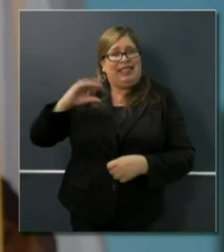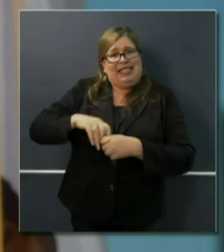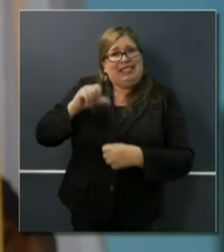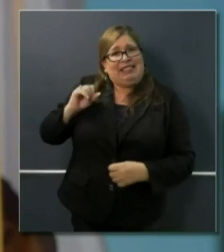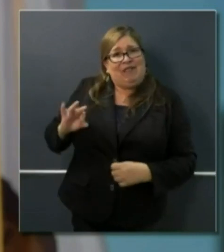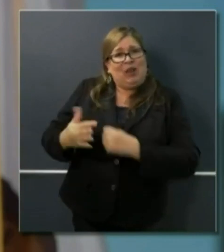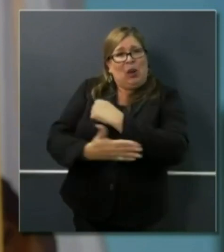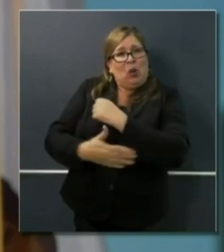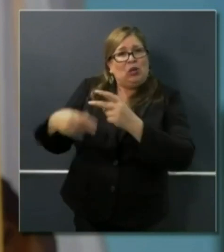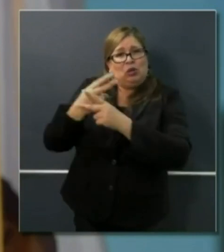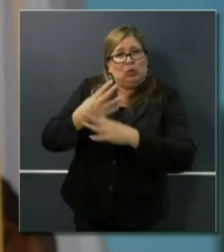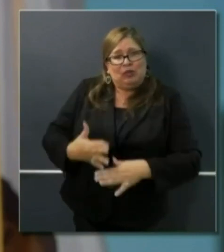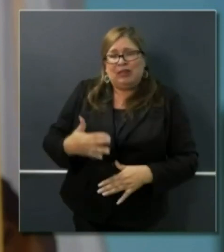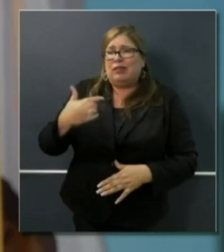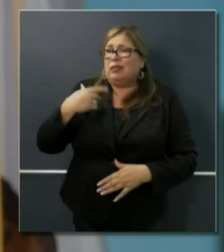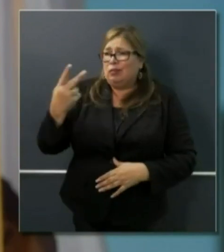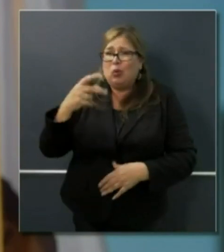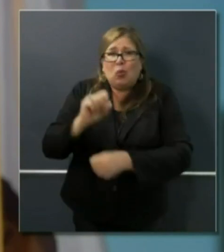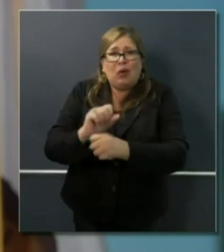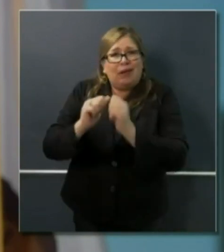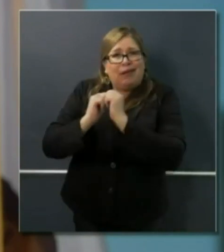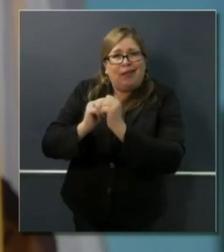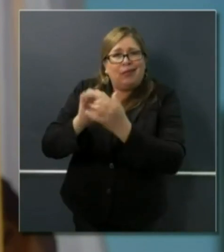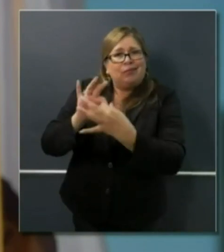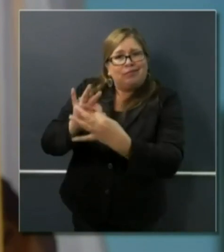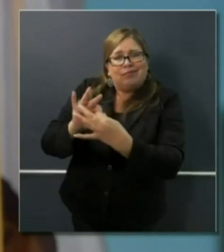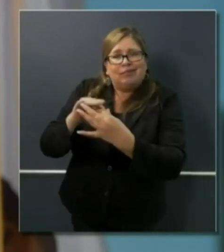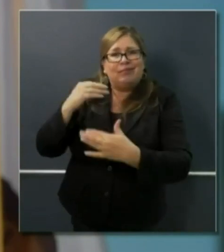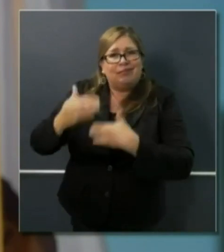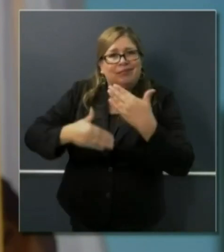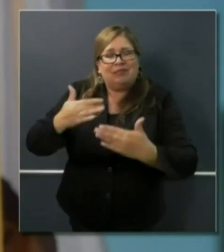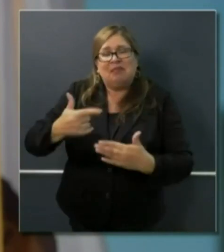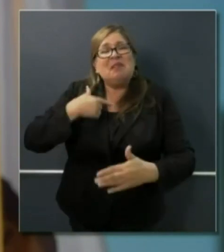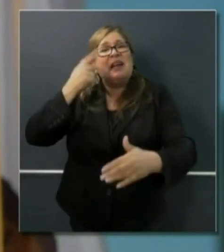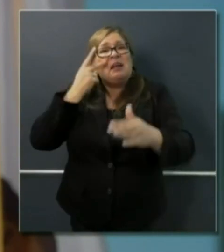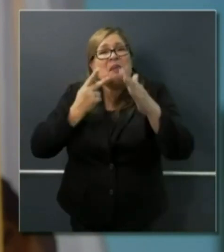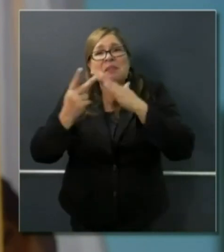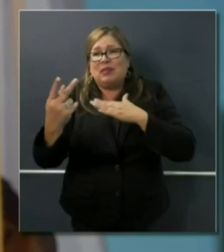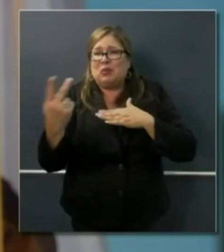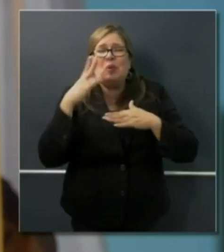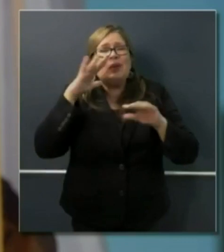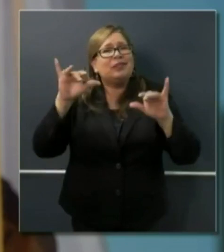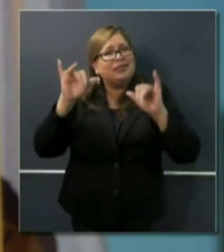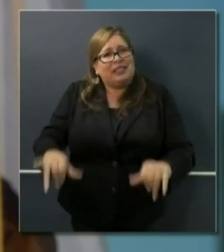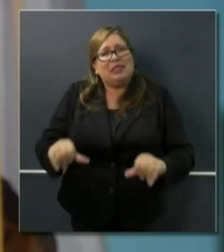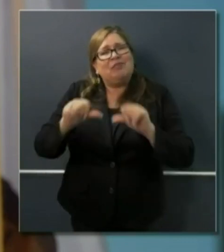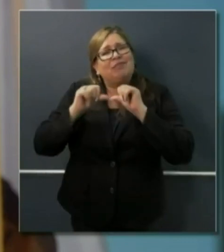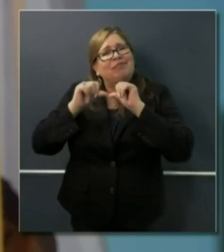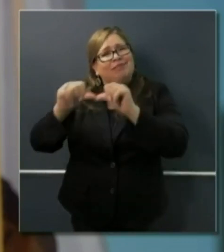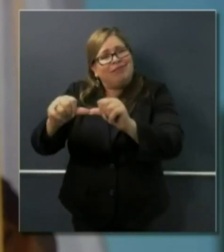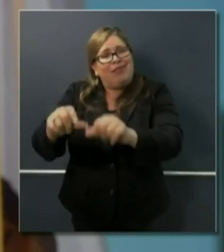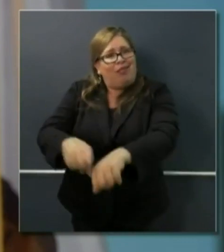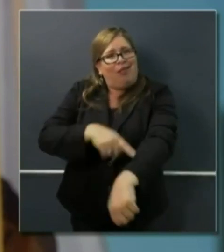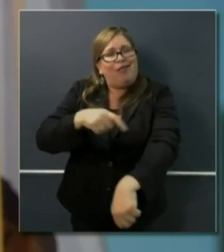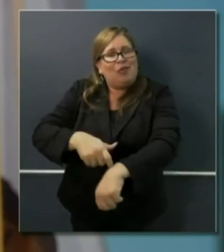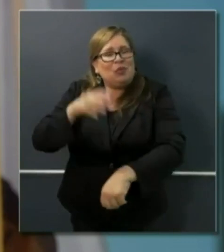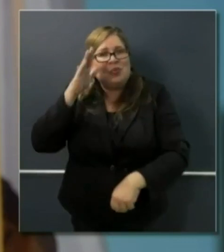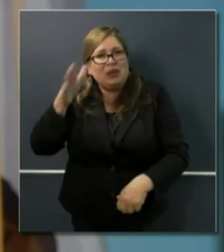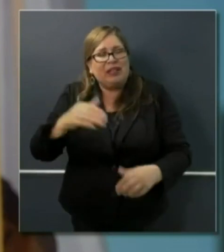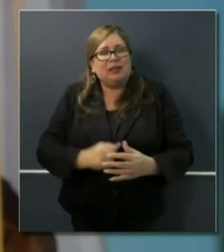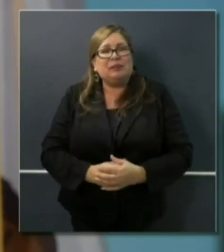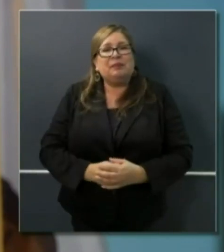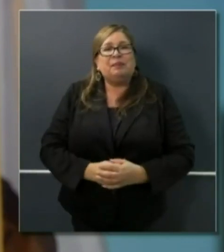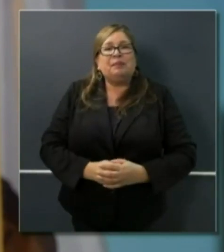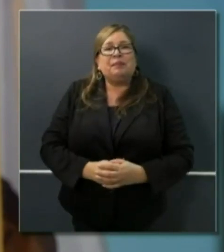continue to anticipate a long relationship with him. I specifically, as you